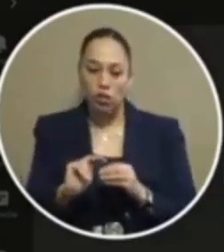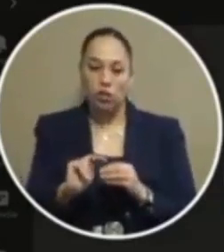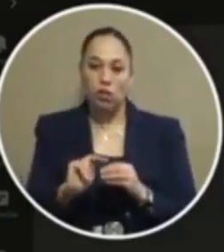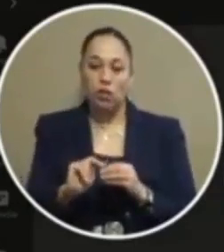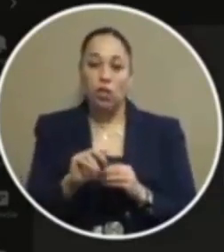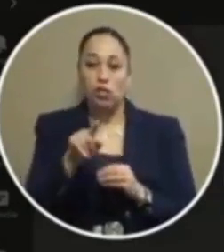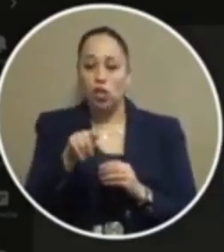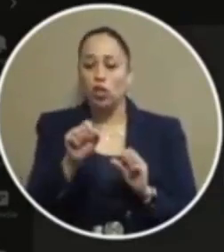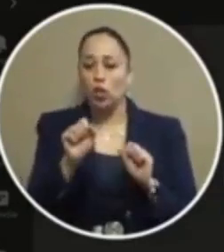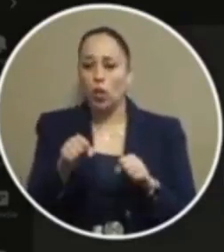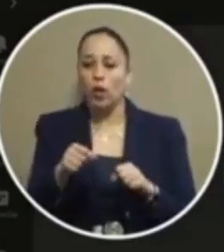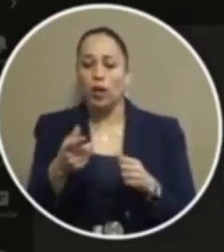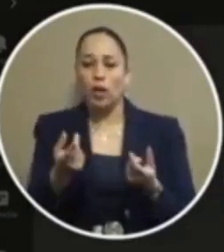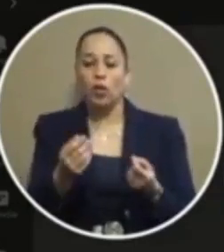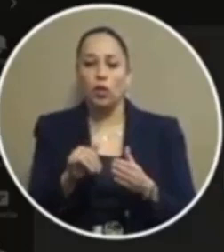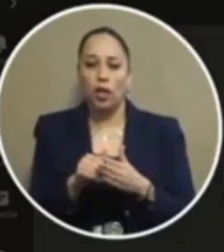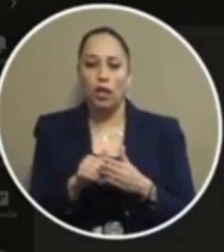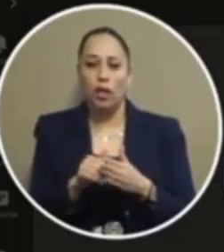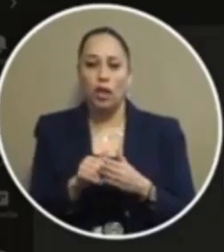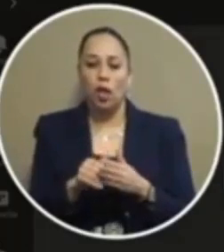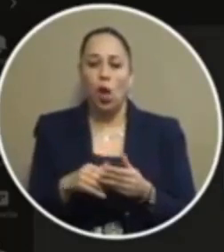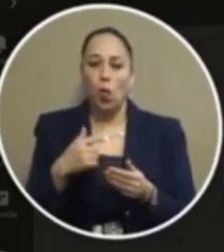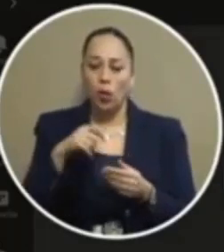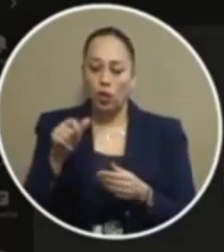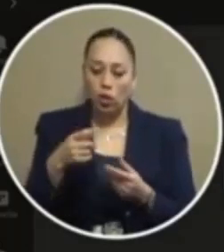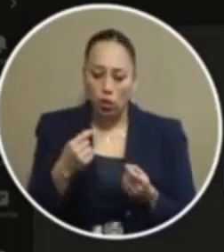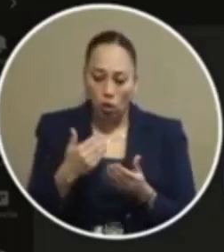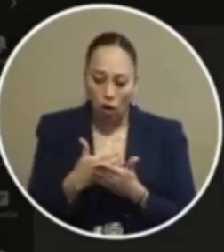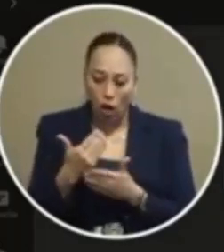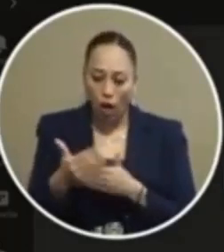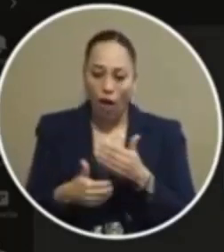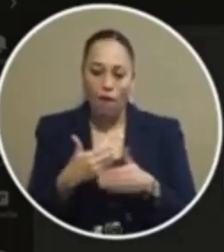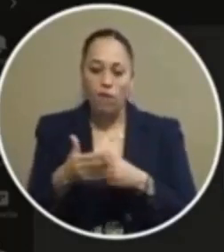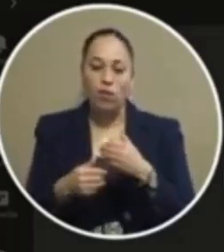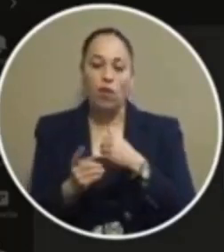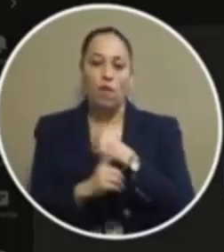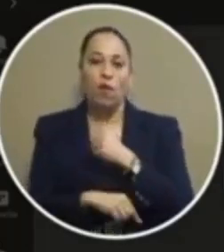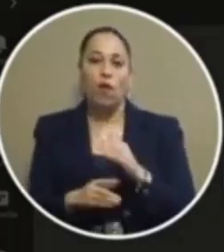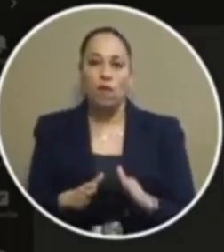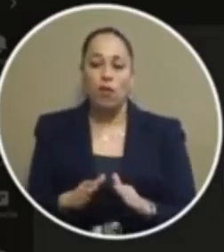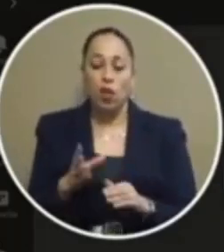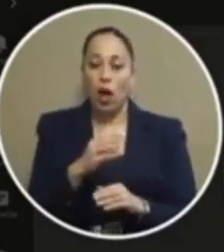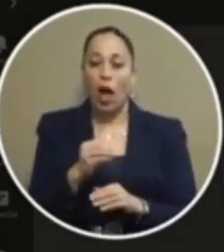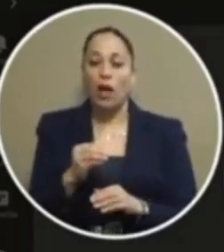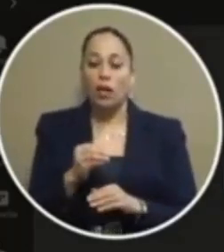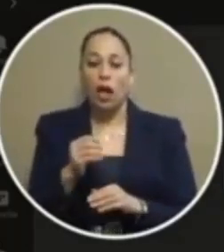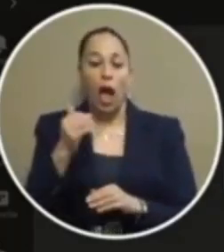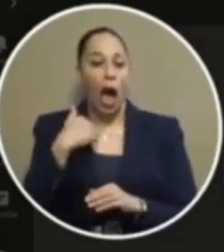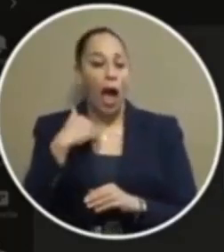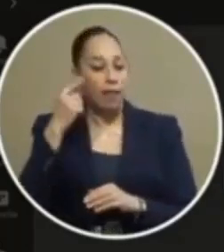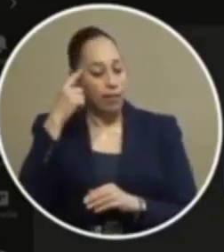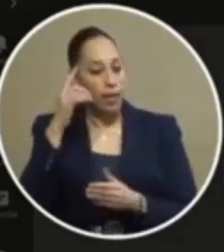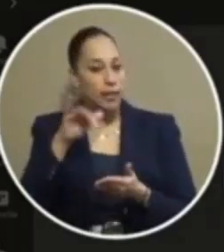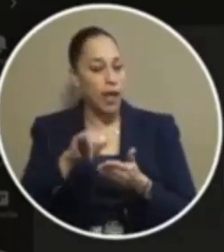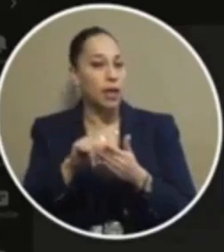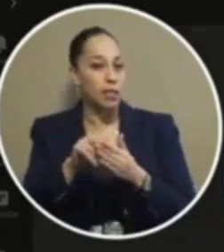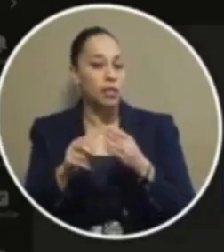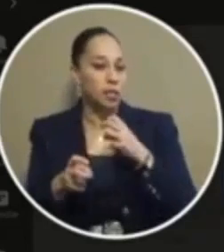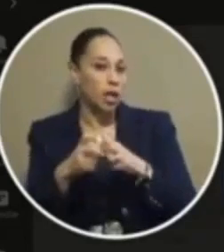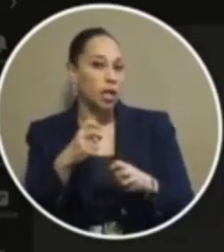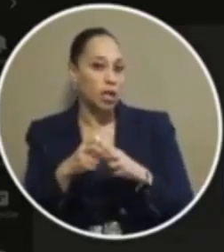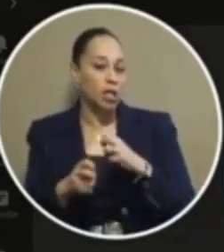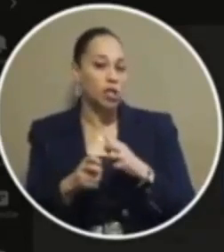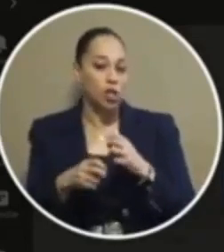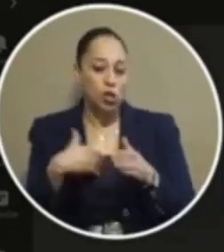you can weave this in this becomes offense based not offender based and and i do you know i do take issue when we say that this